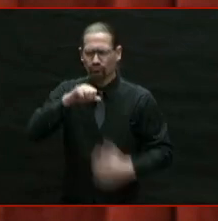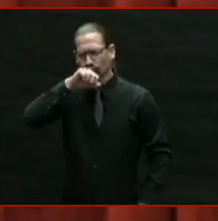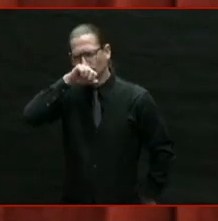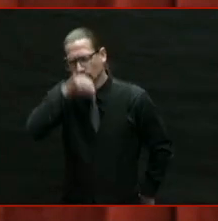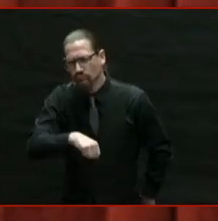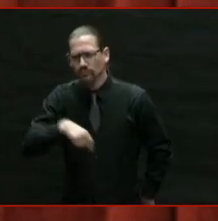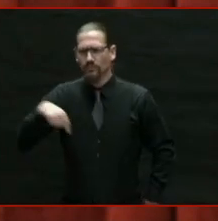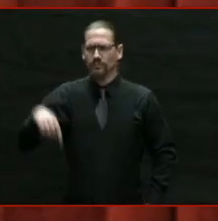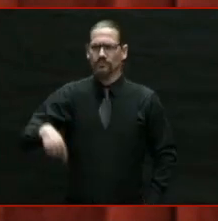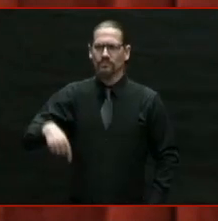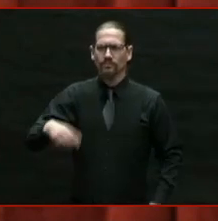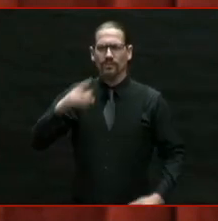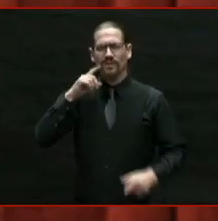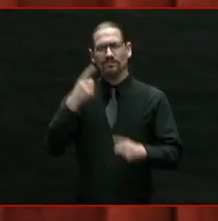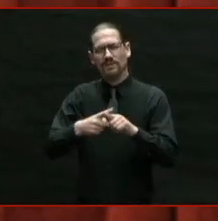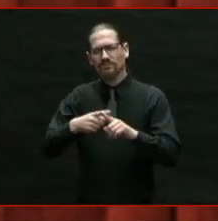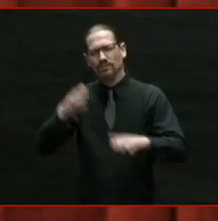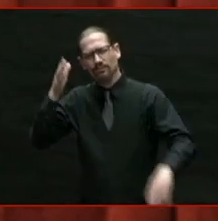best days are ahead.